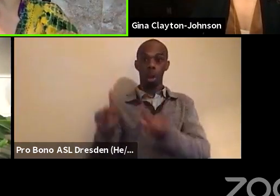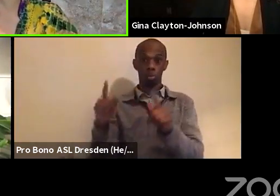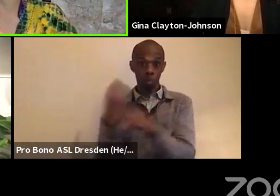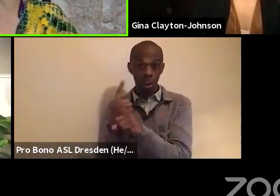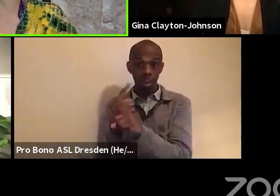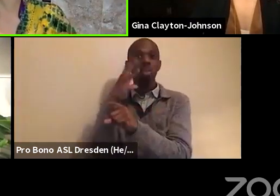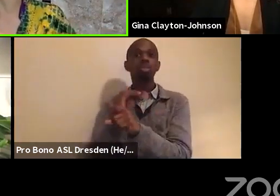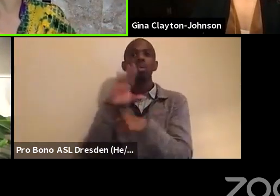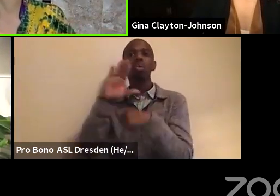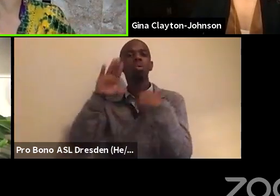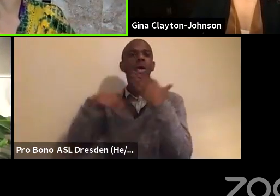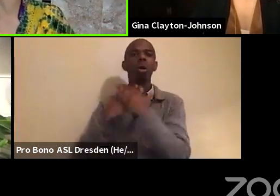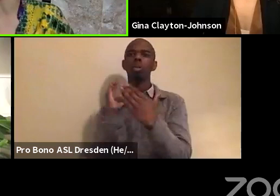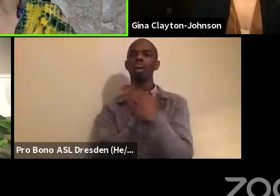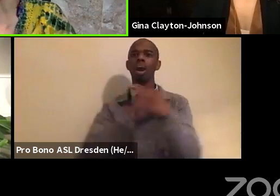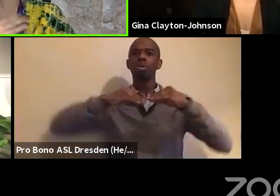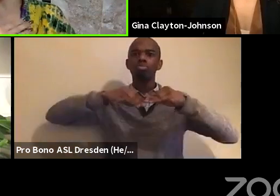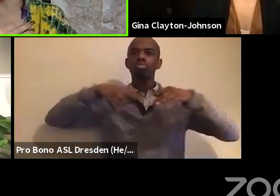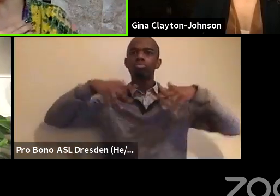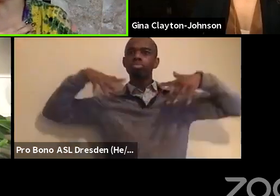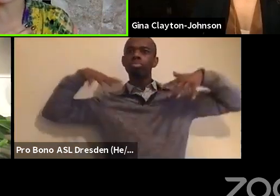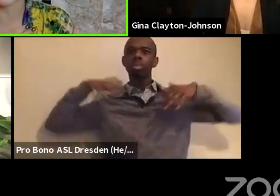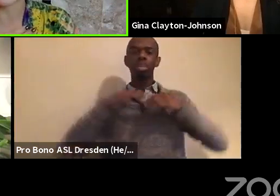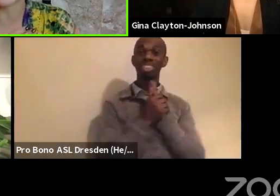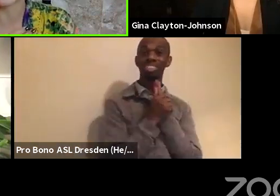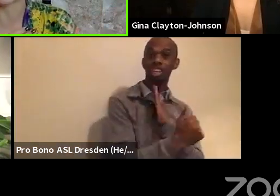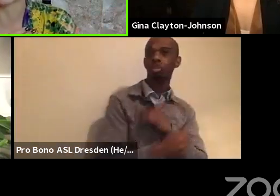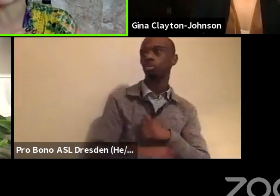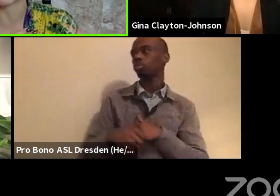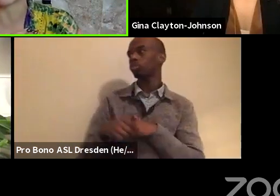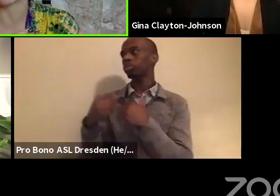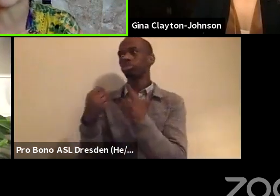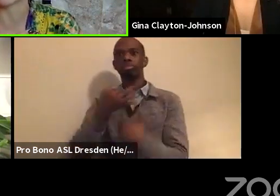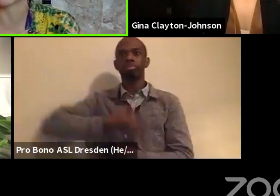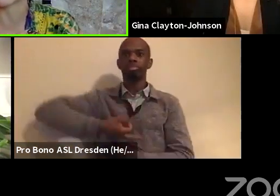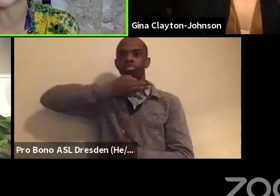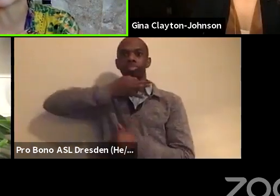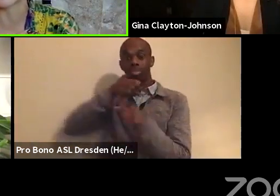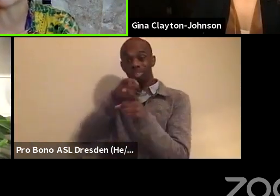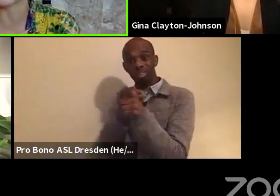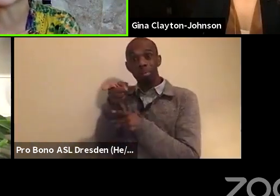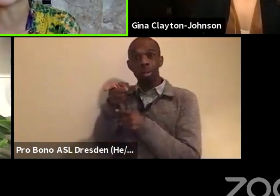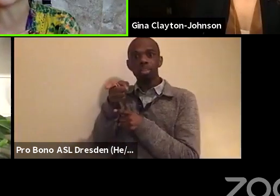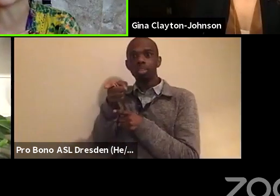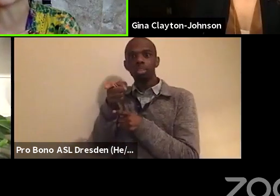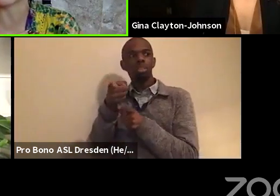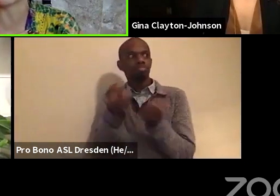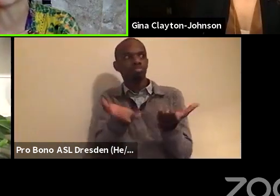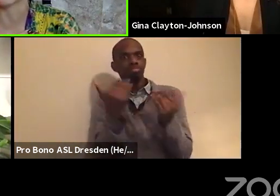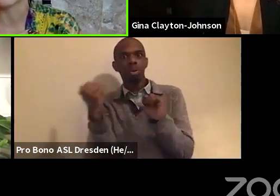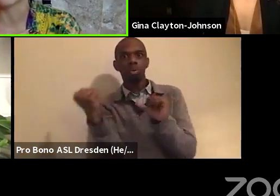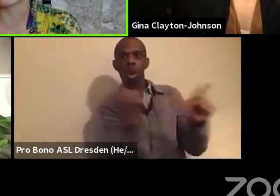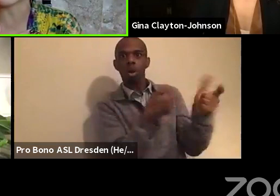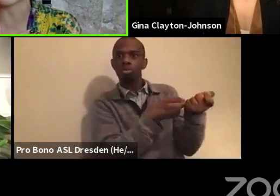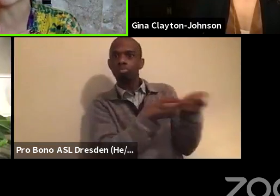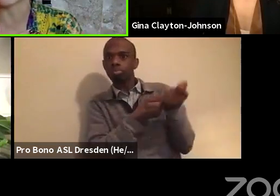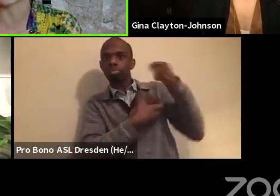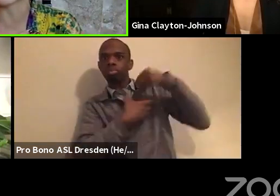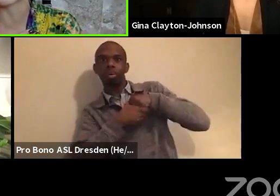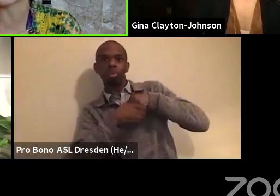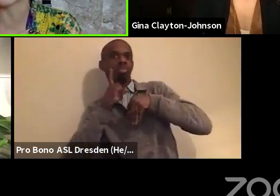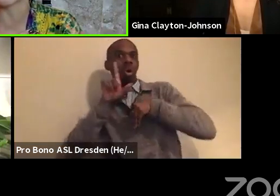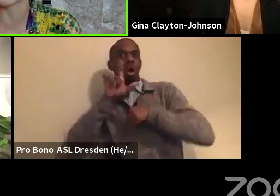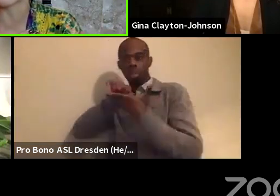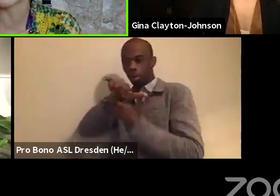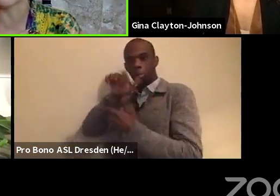in greater justice. And so one of the things I have a problem with is I always introduce people based on